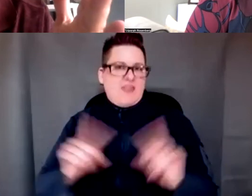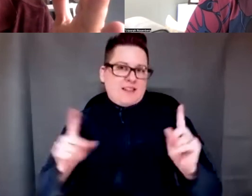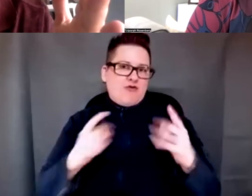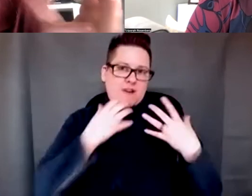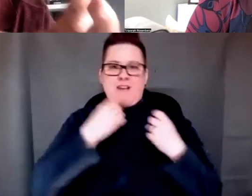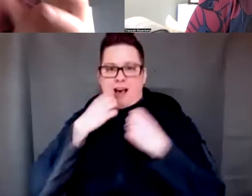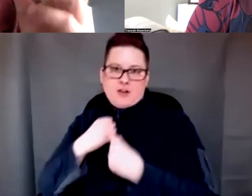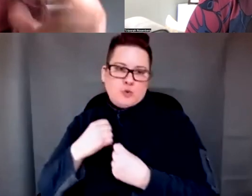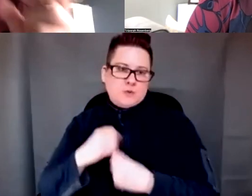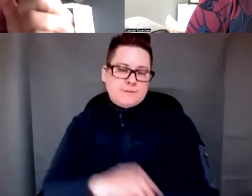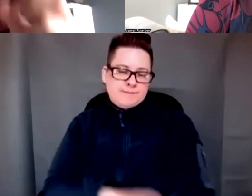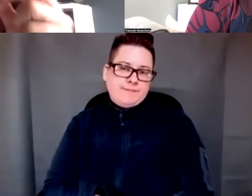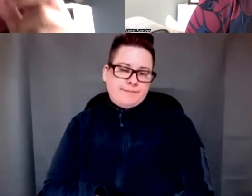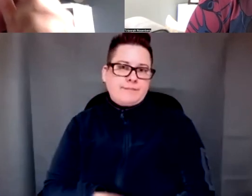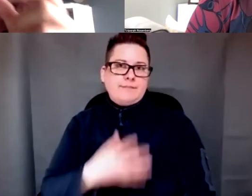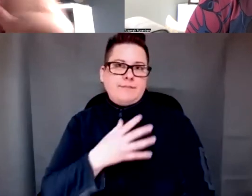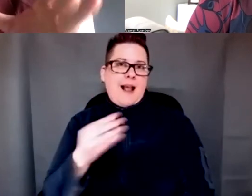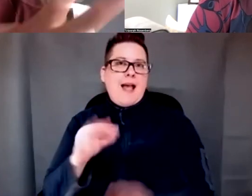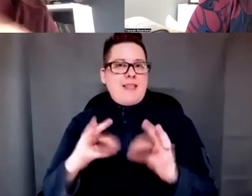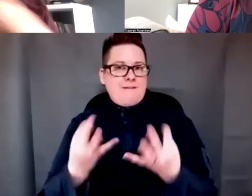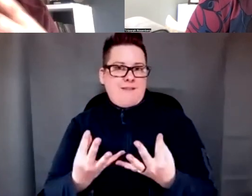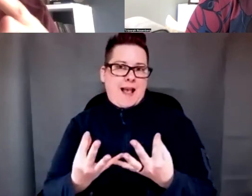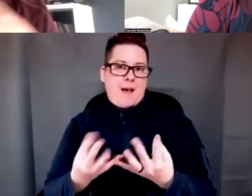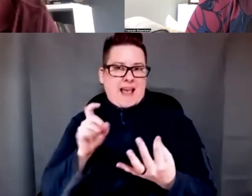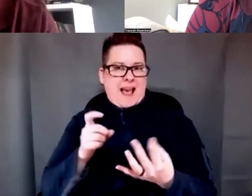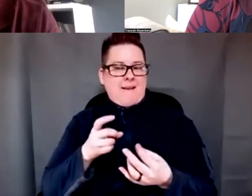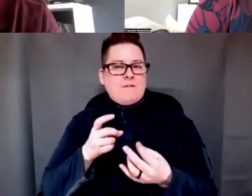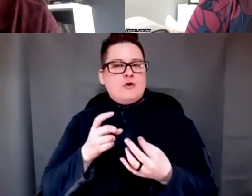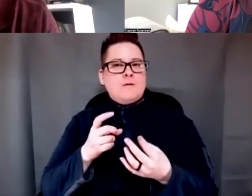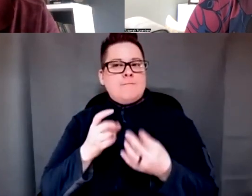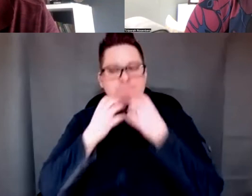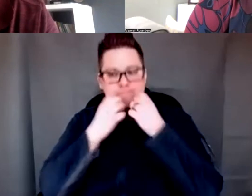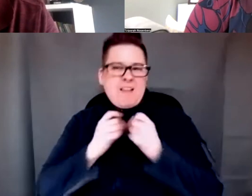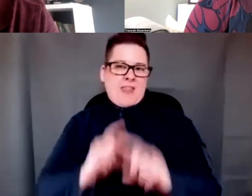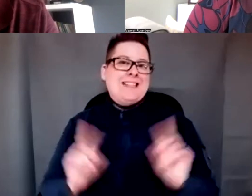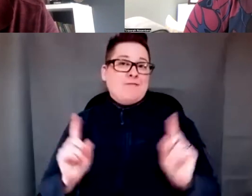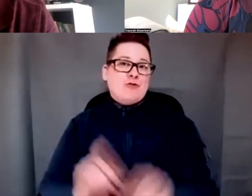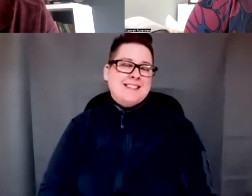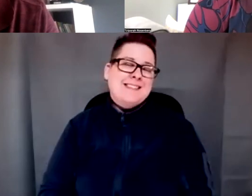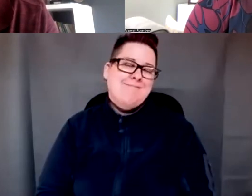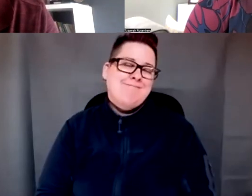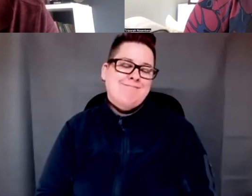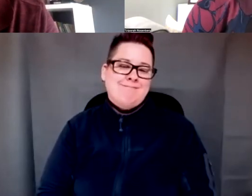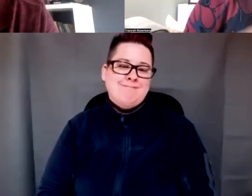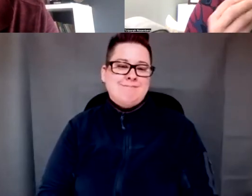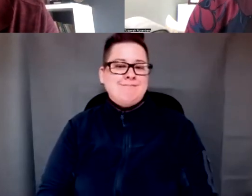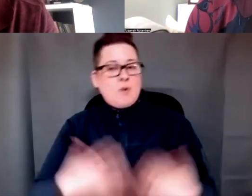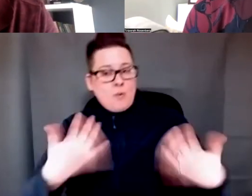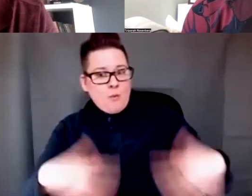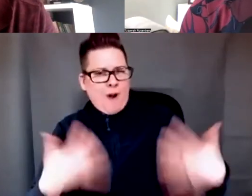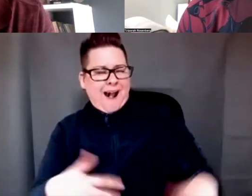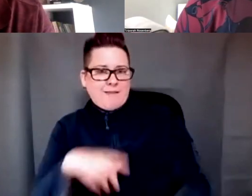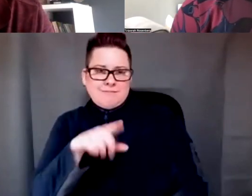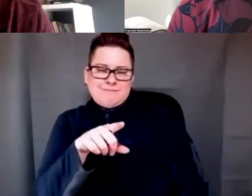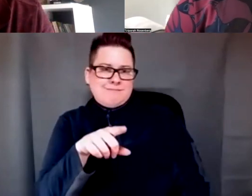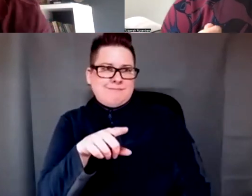and the ability of family to hold on to those differences is what we have learned is the most important thing. Wow. I mean, spoken like a